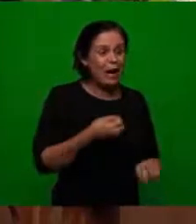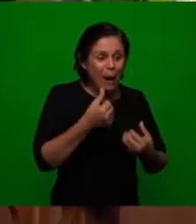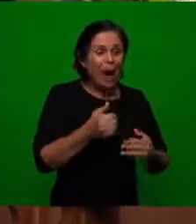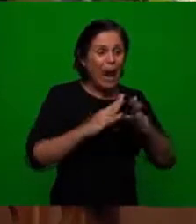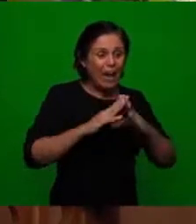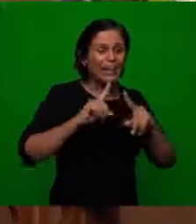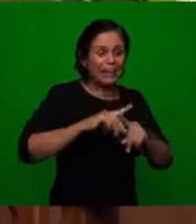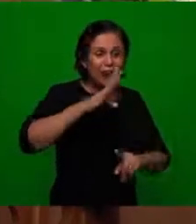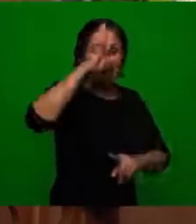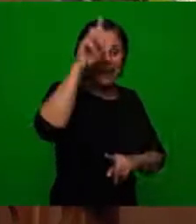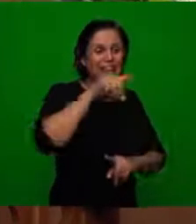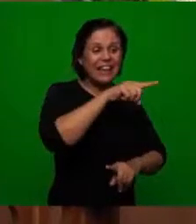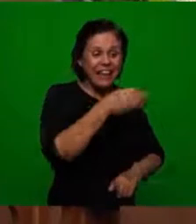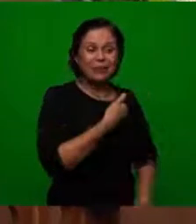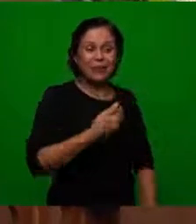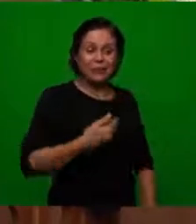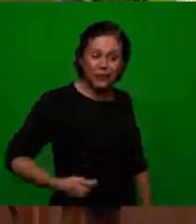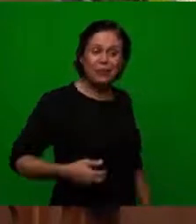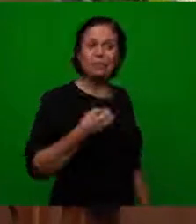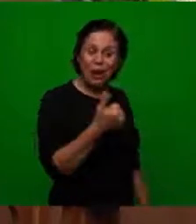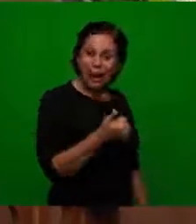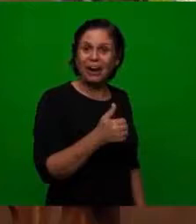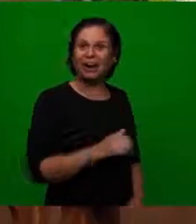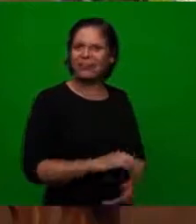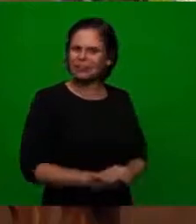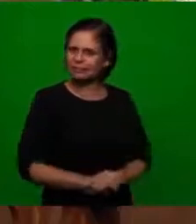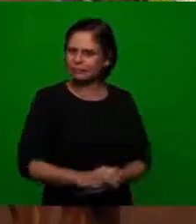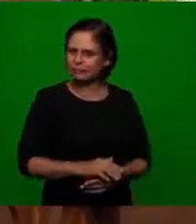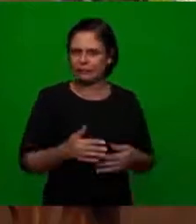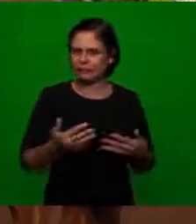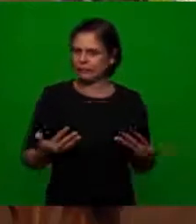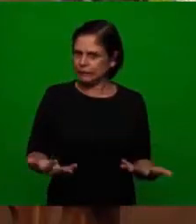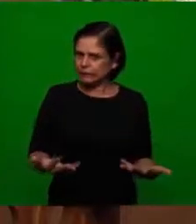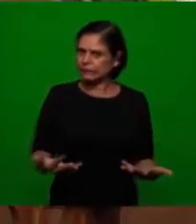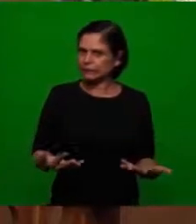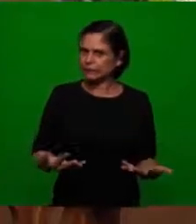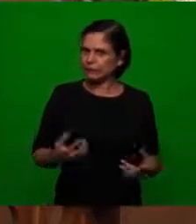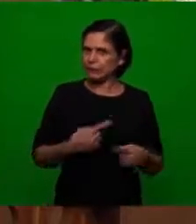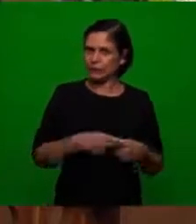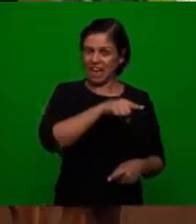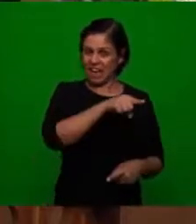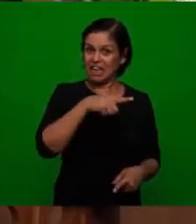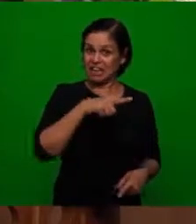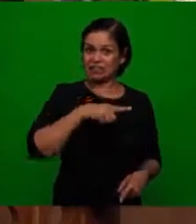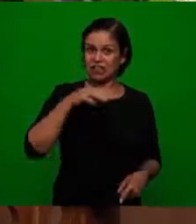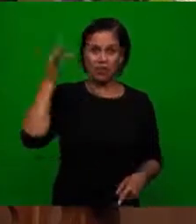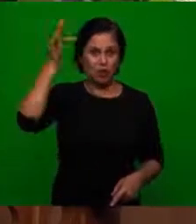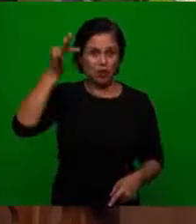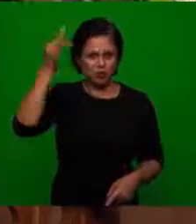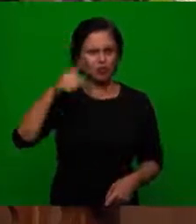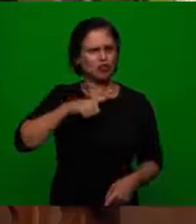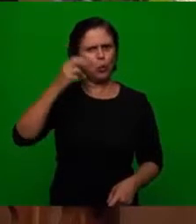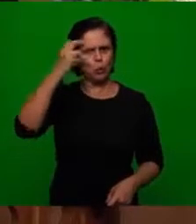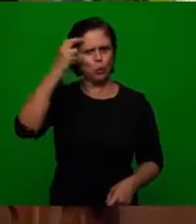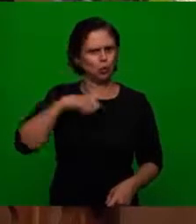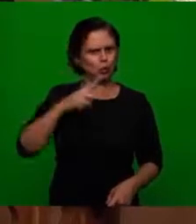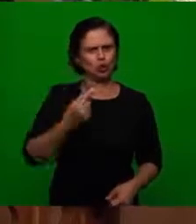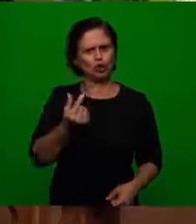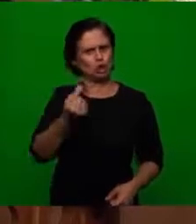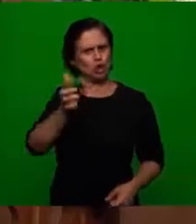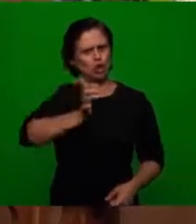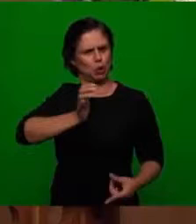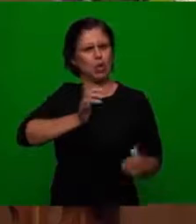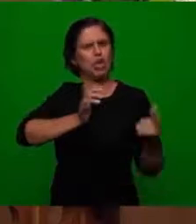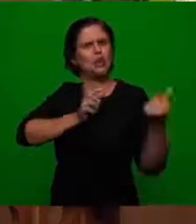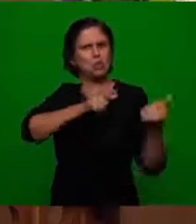very happy because they were no longer being under the prosecution of the Roman Empire they thought they were going to govern the entire world they